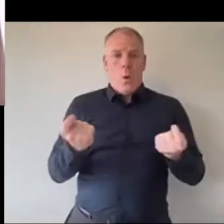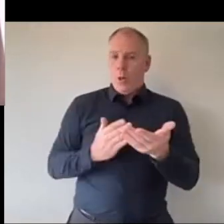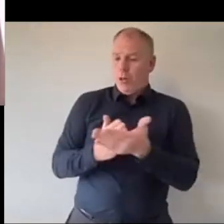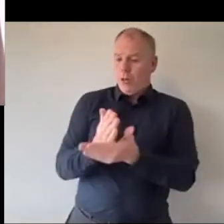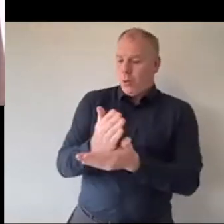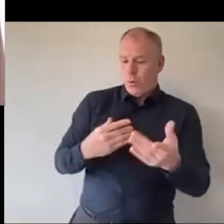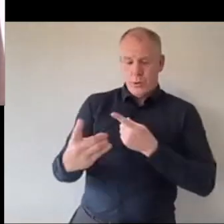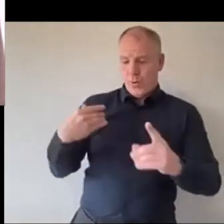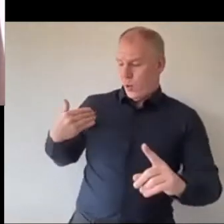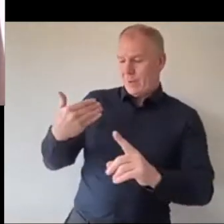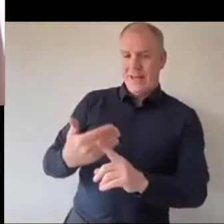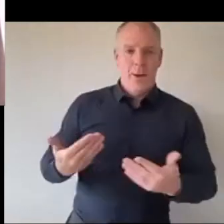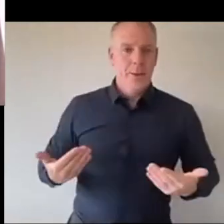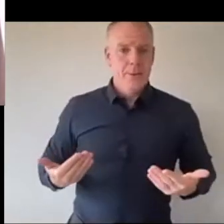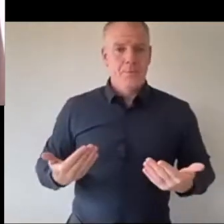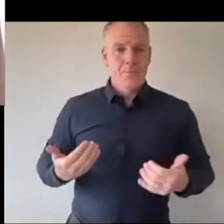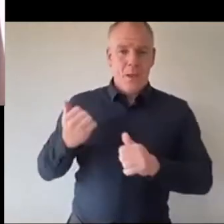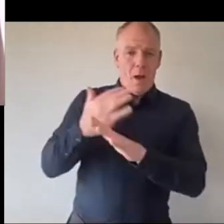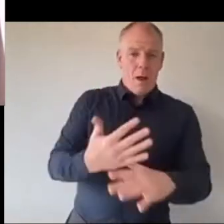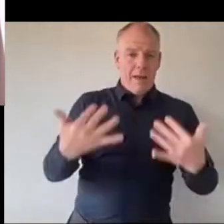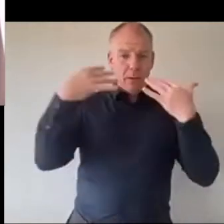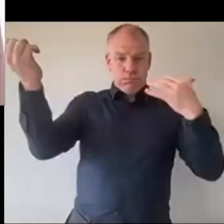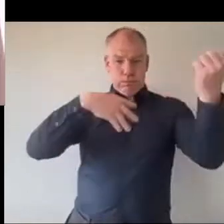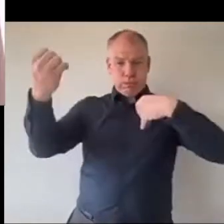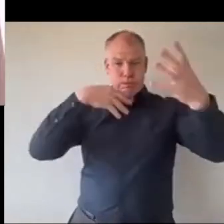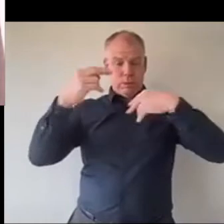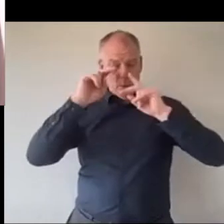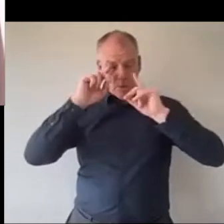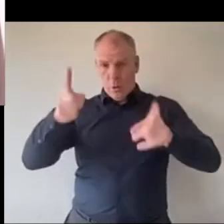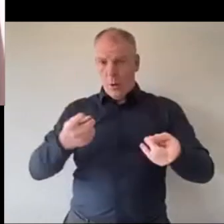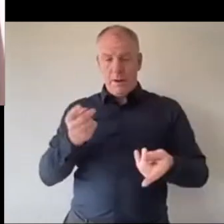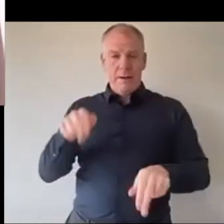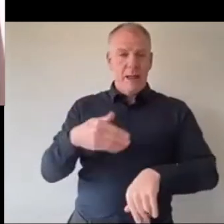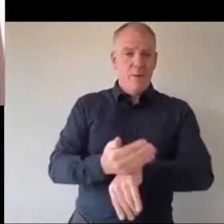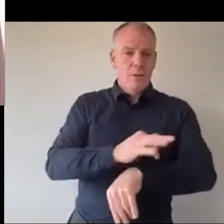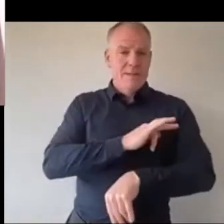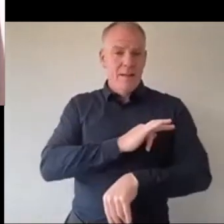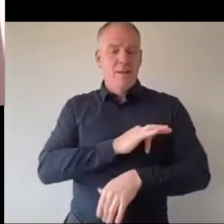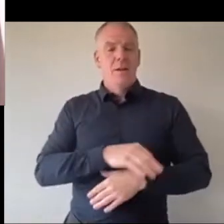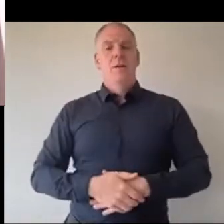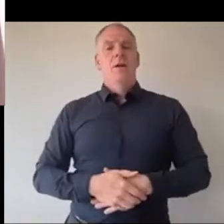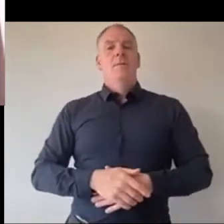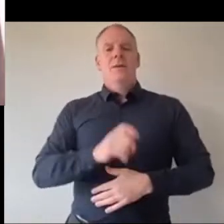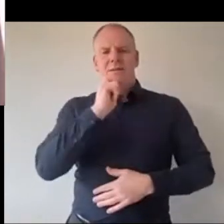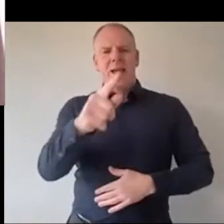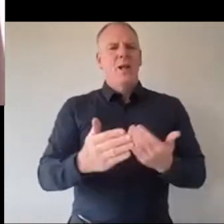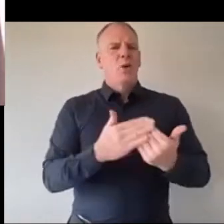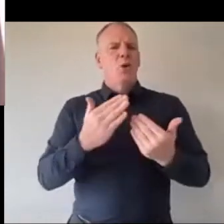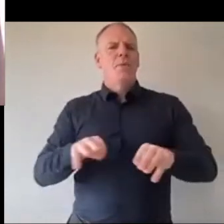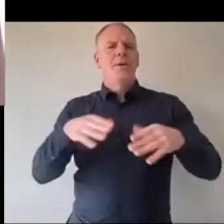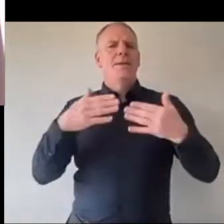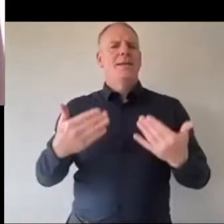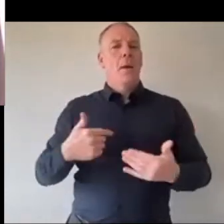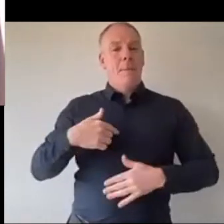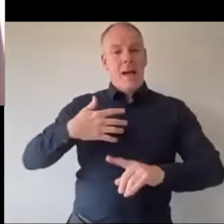have functioned with all of this coming at me what I'll say to young people now my academic